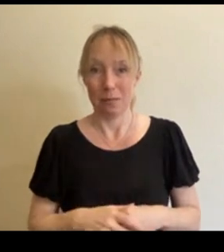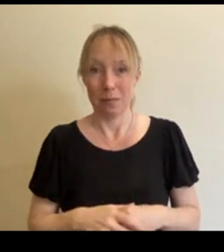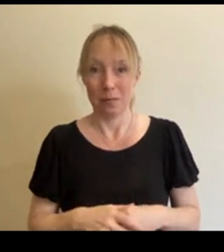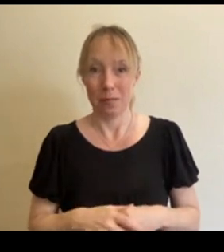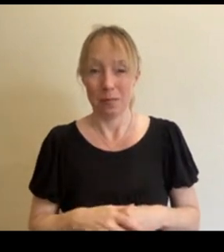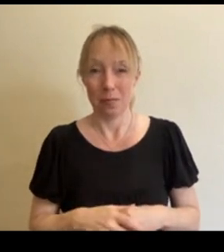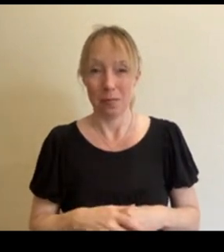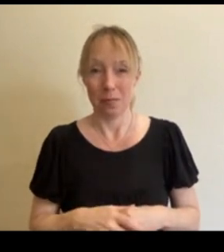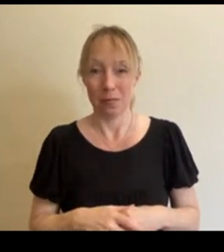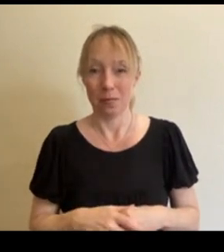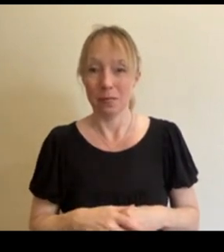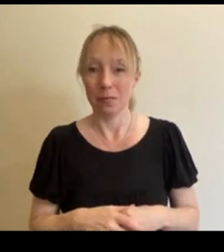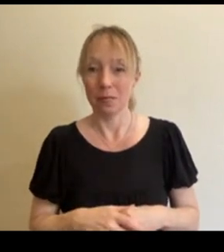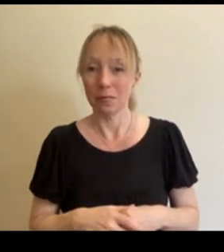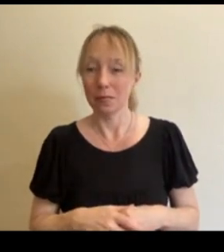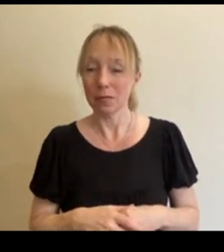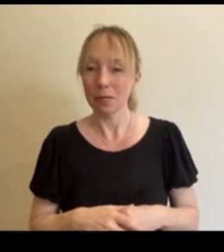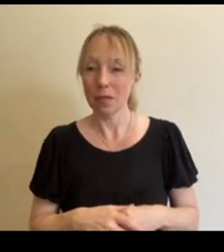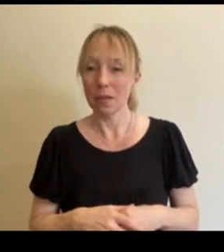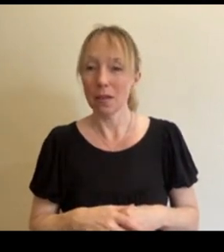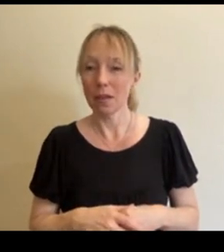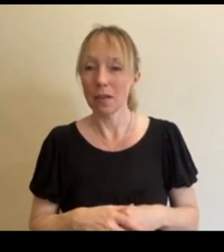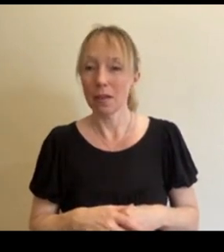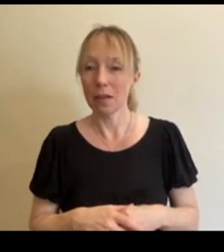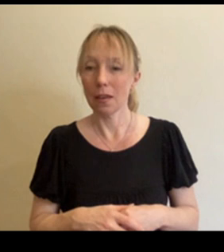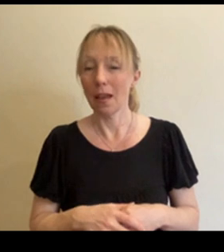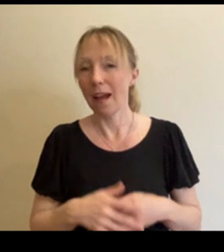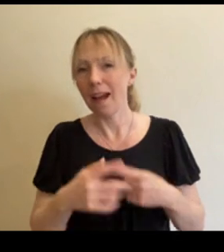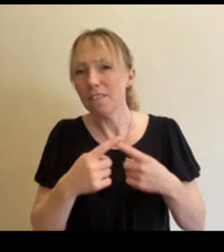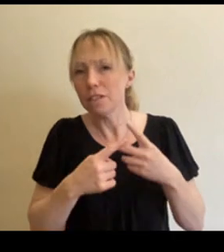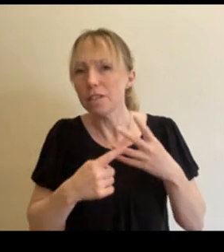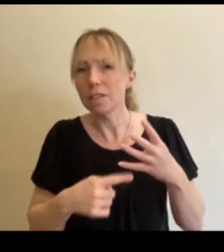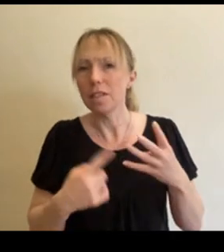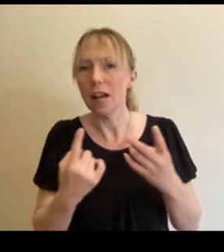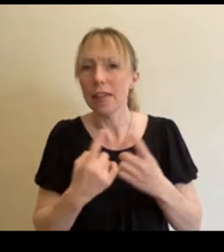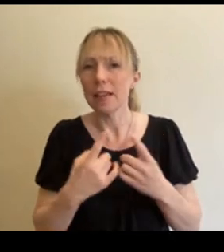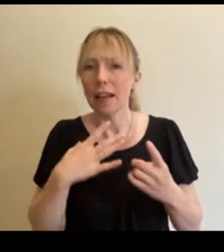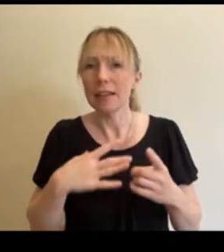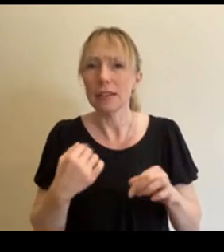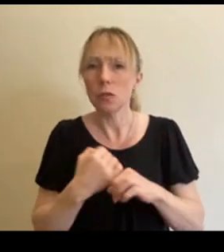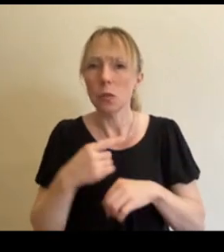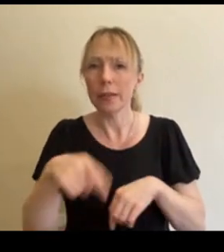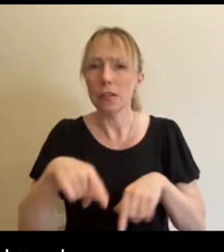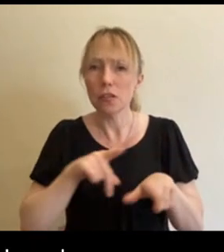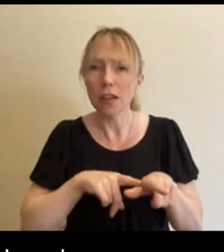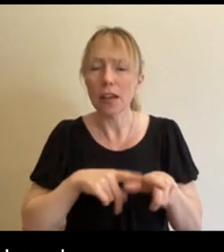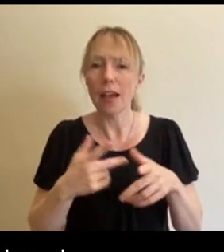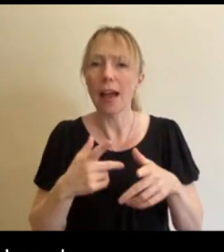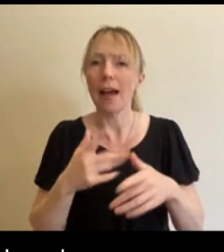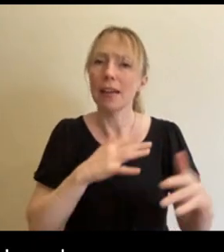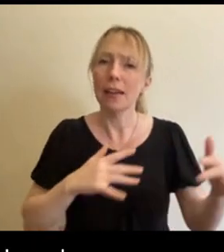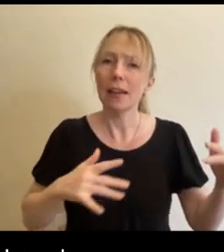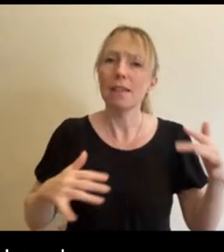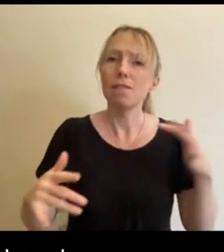I have several, first of projects that I need to do this year, actually, also related to environmental issues,